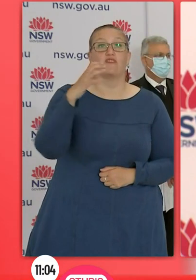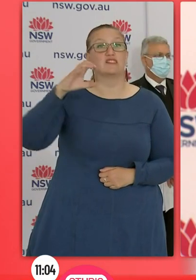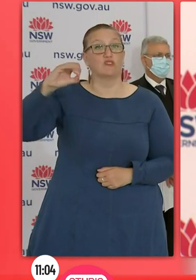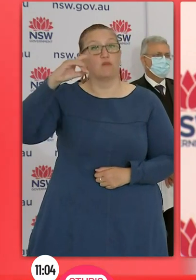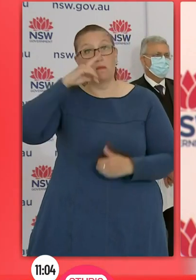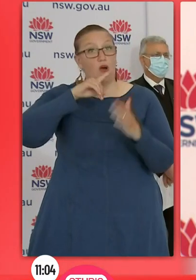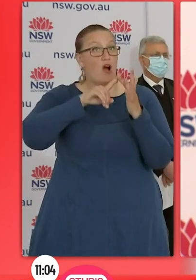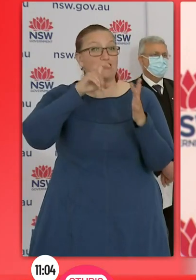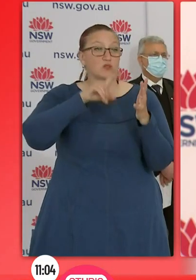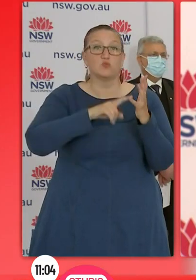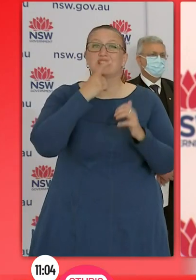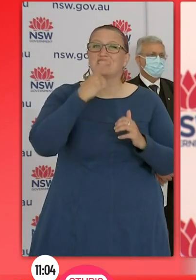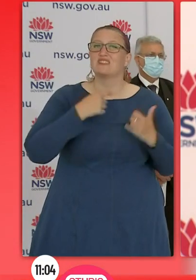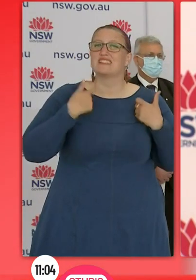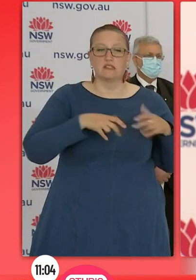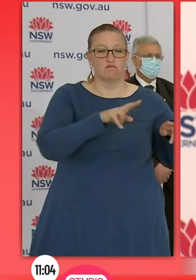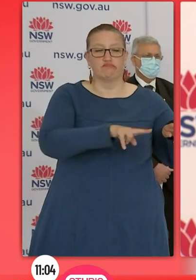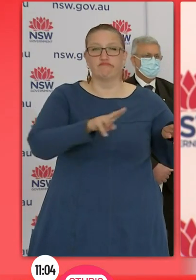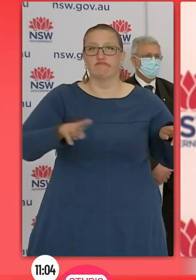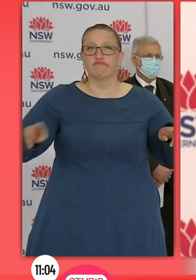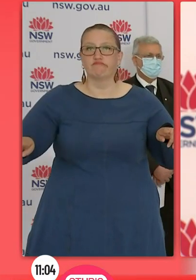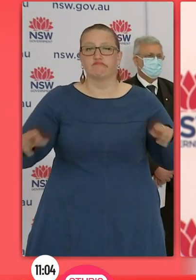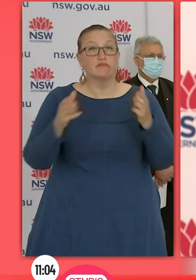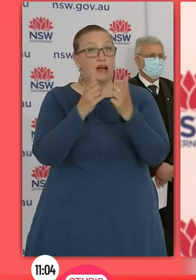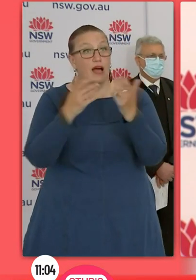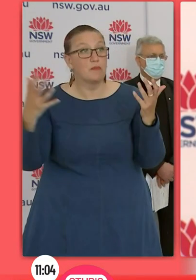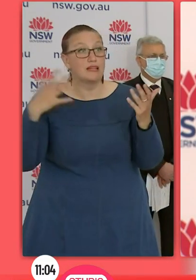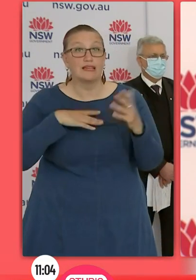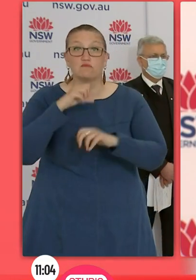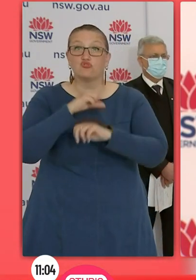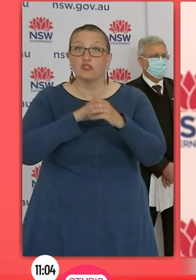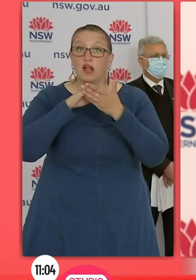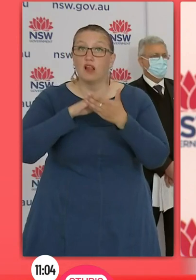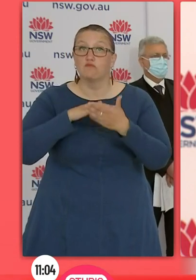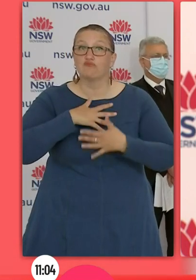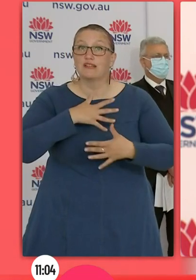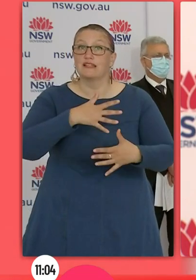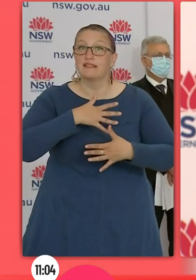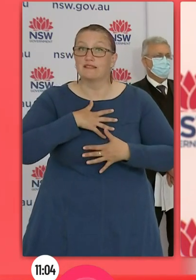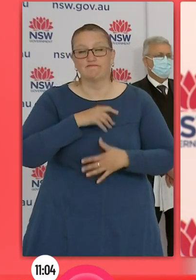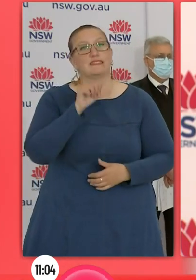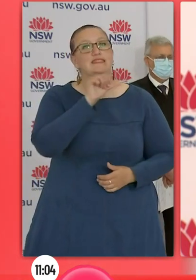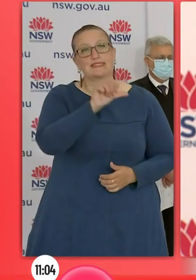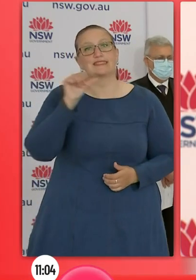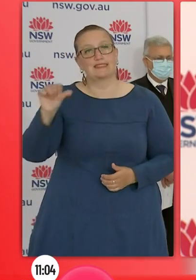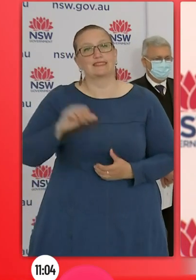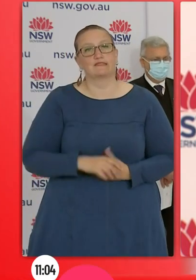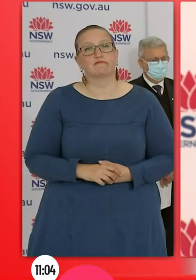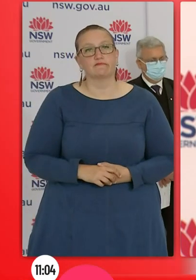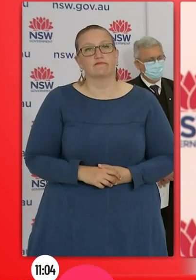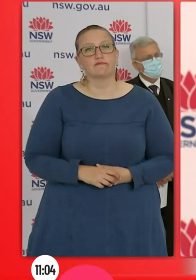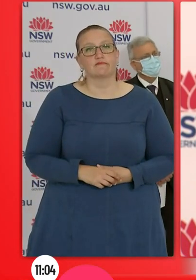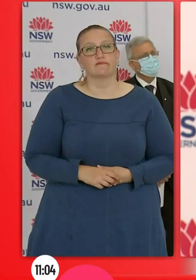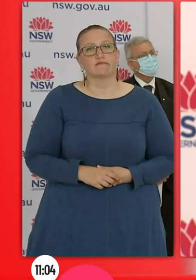66 of whom require ventilation. As we've seen to date, the majority of those people in